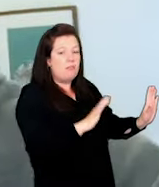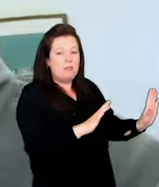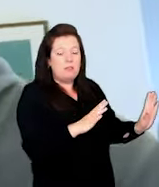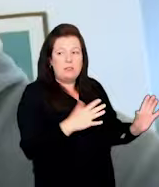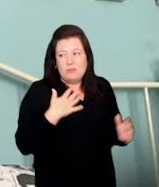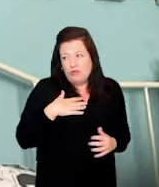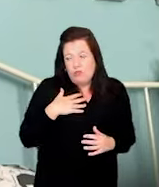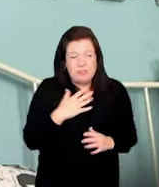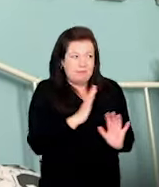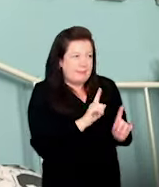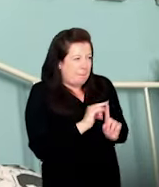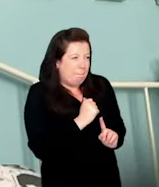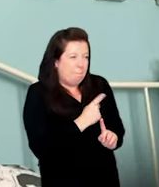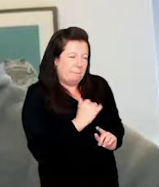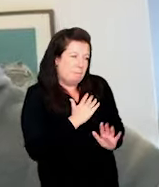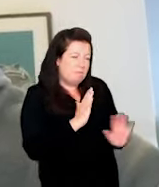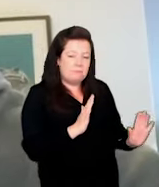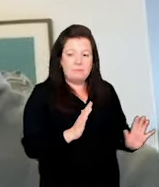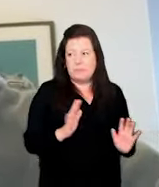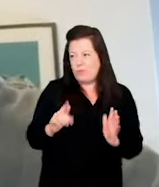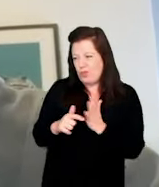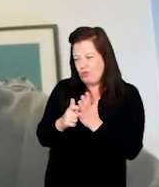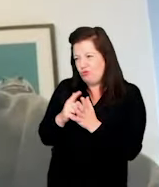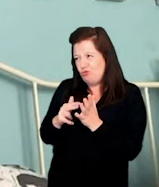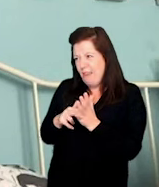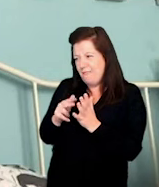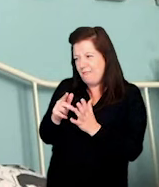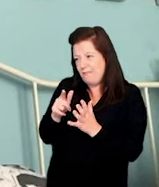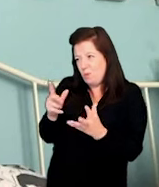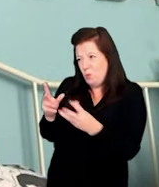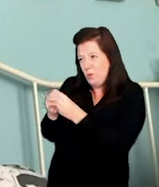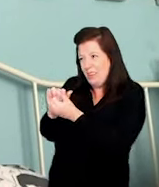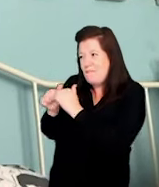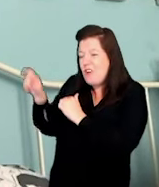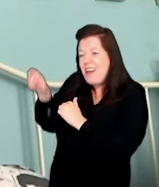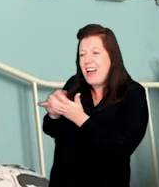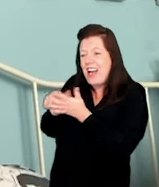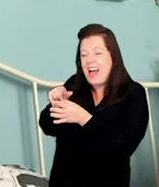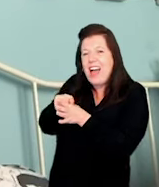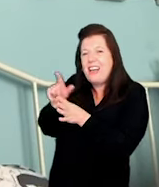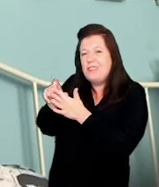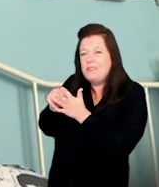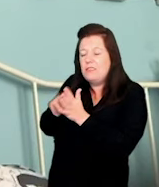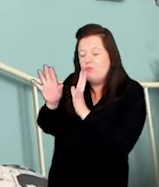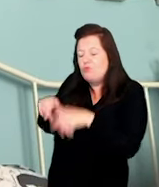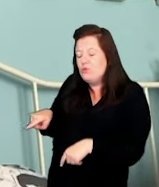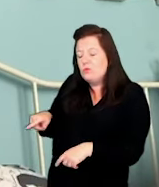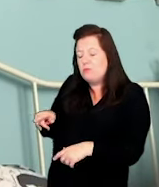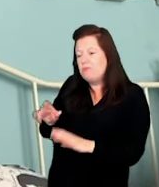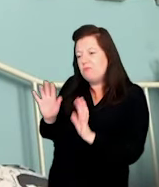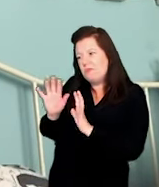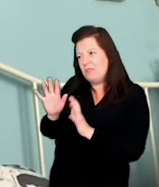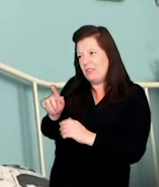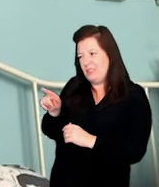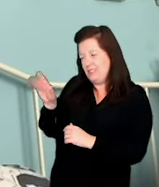And me? Trav... What? I think you should stay away from Hayden. It's bad news. I think